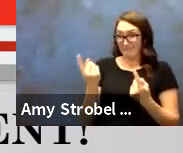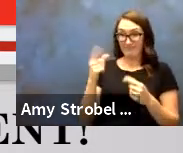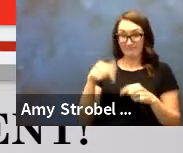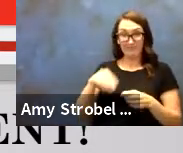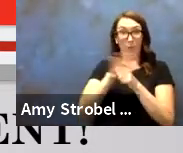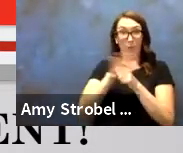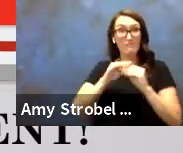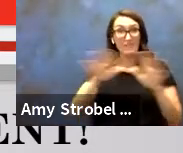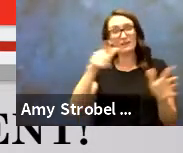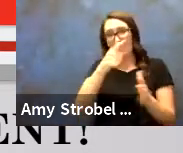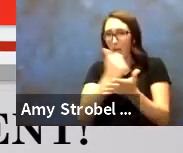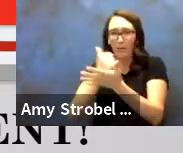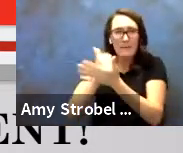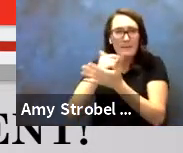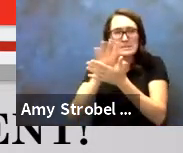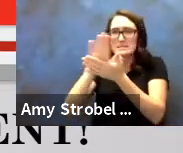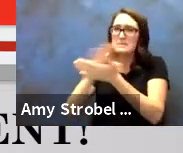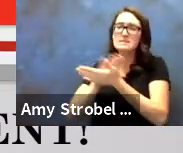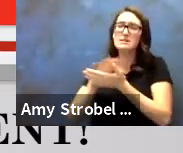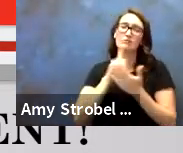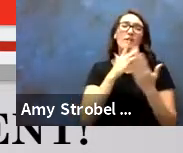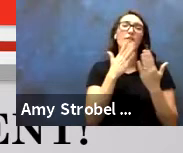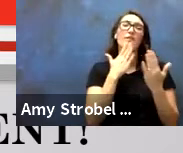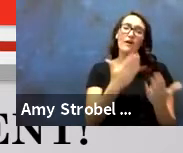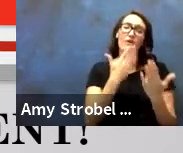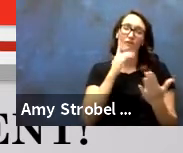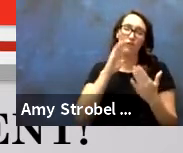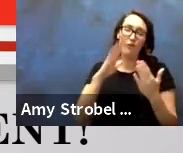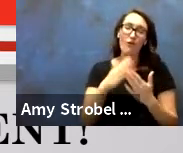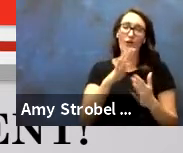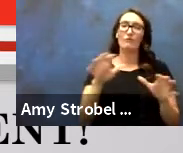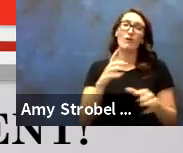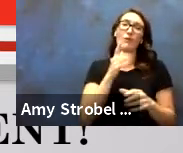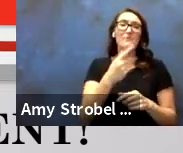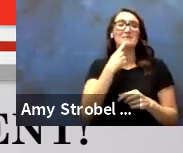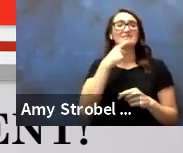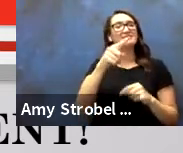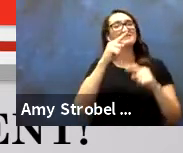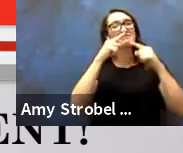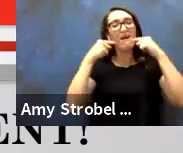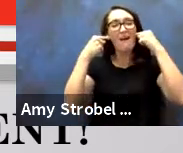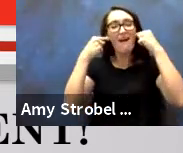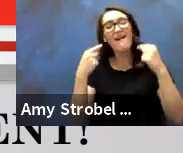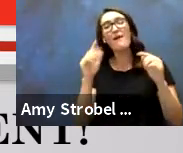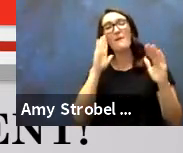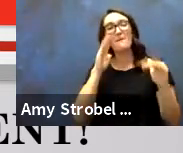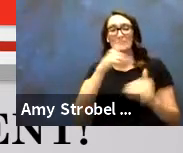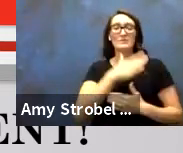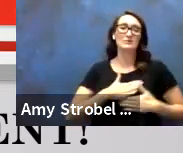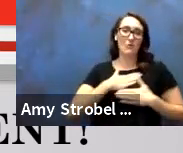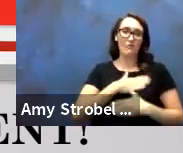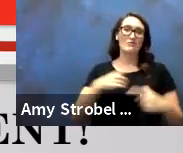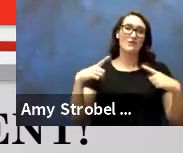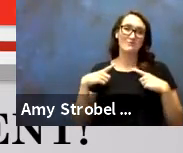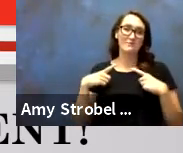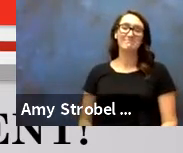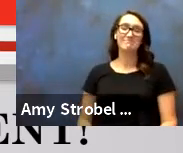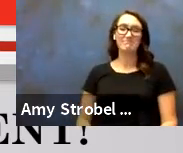Thank you so much for the work that you've done. Again, I'm going to miss your smile and I hope you enjoy your retirement.